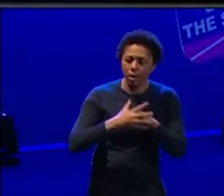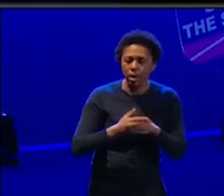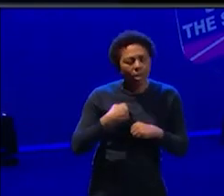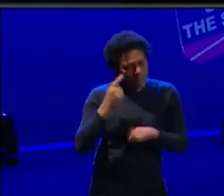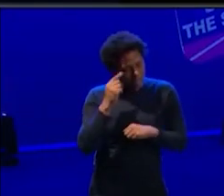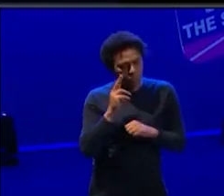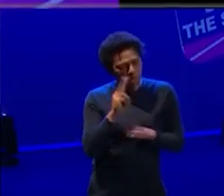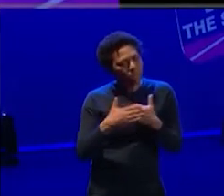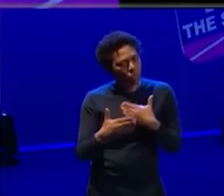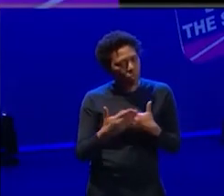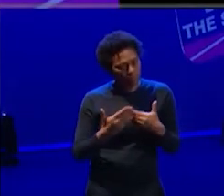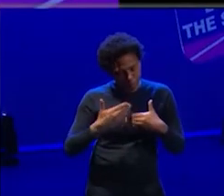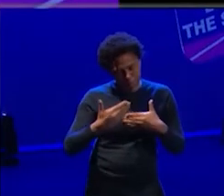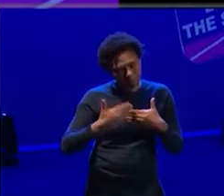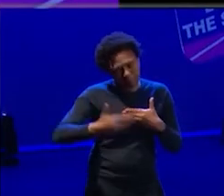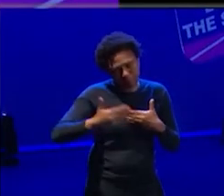the years go on.